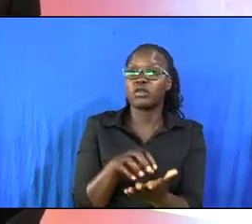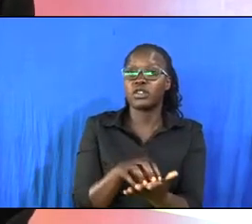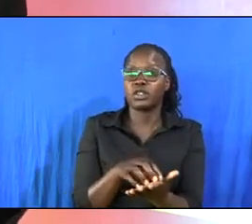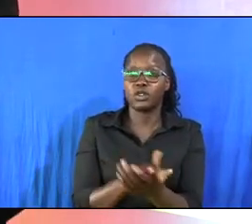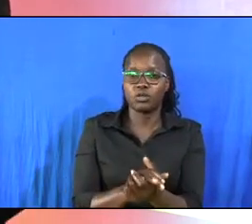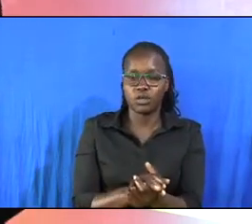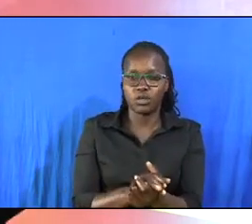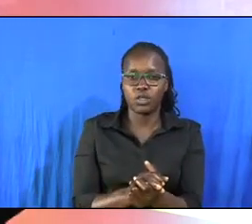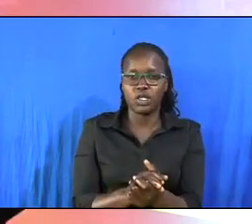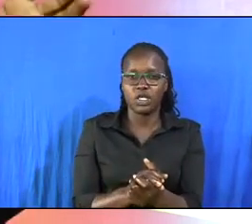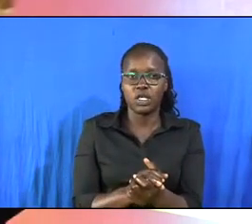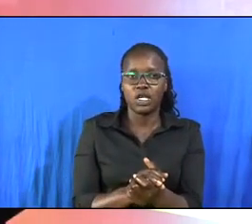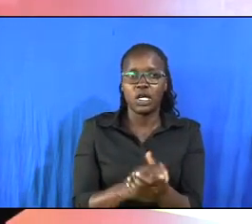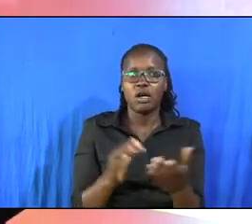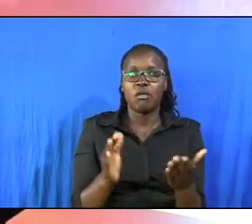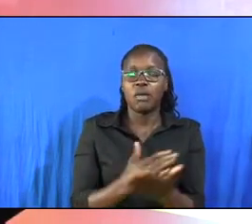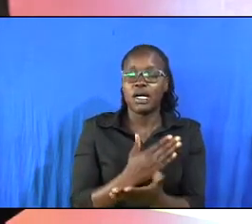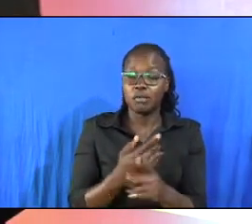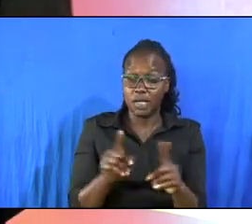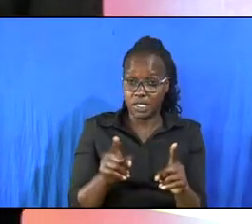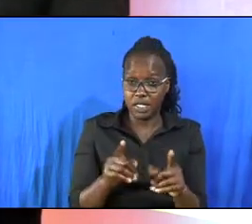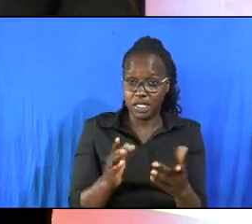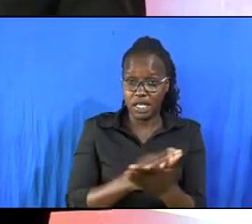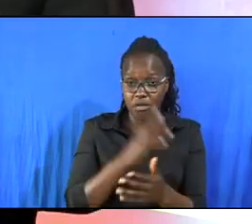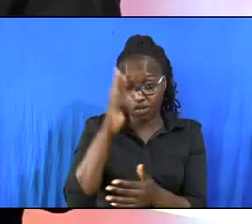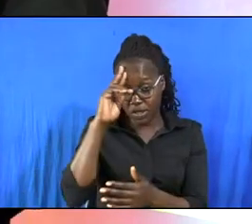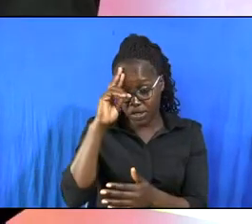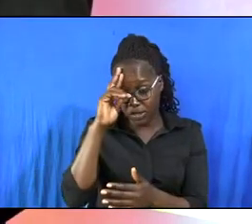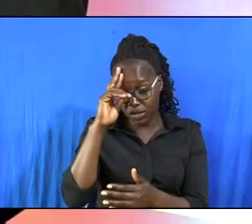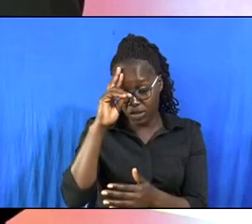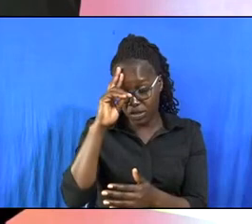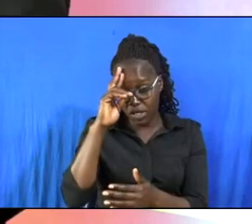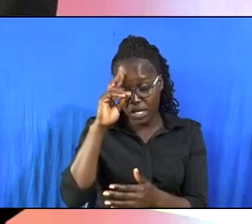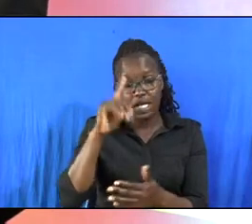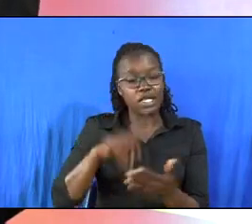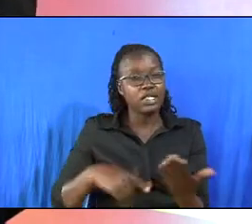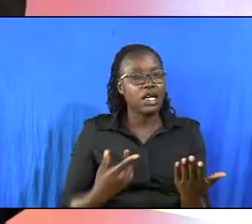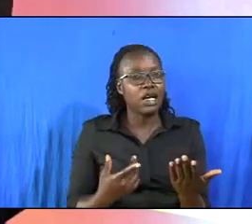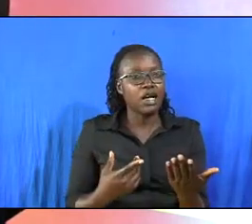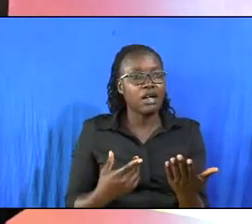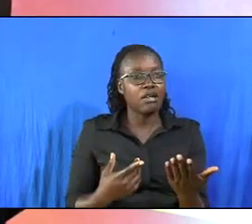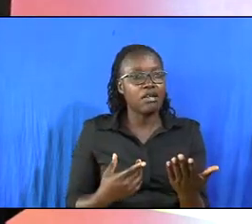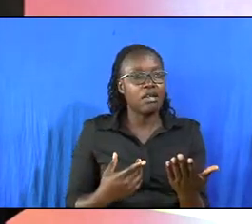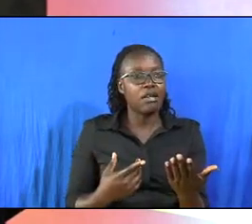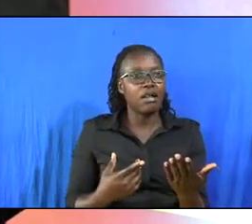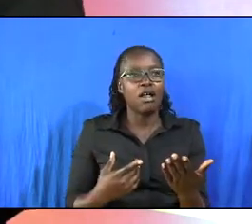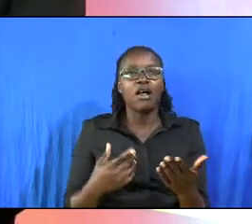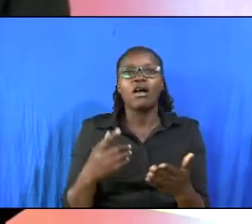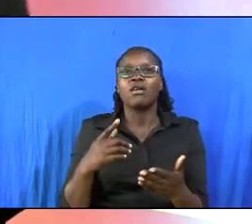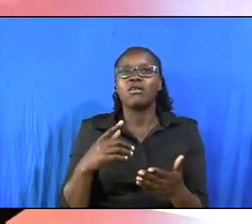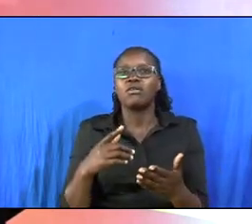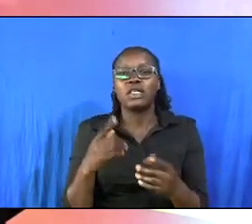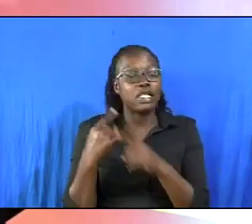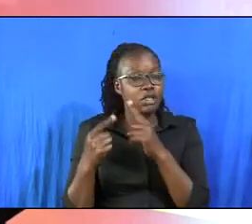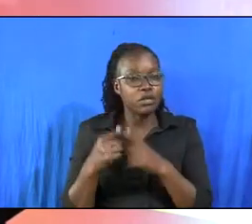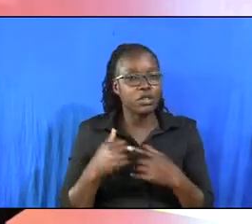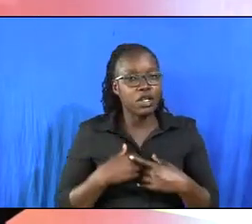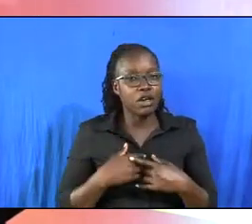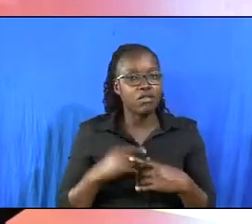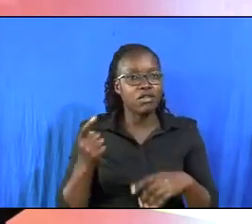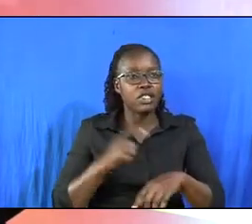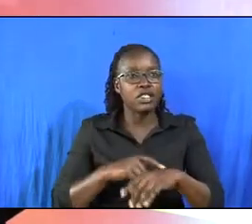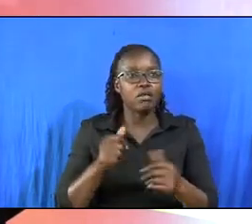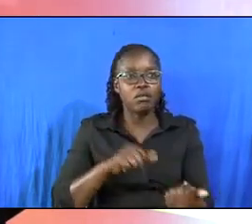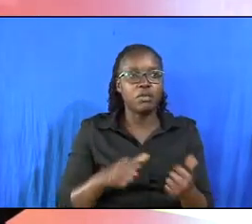responsibilities but for some reason the kind of faith that you had the first time you got baptized has